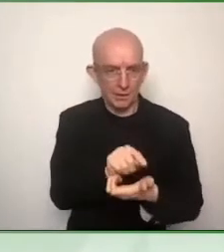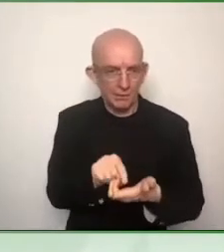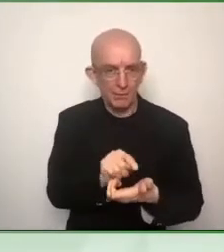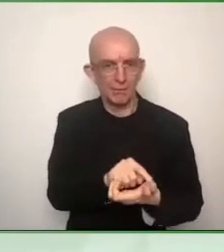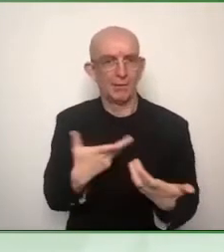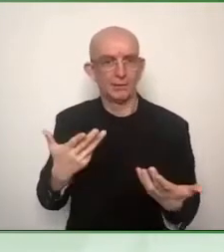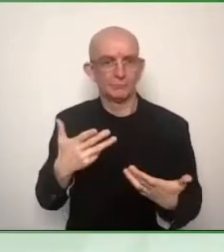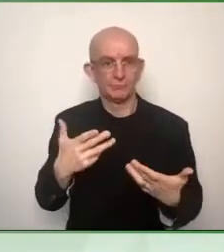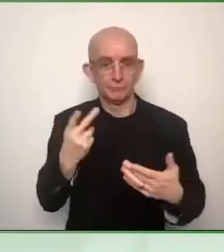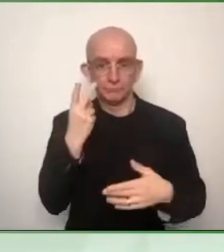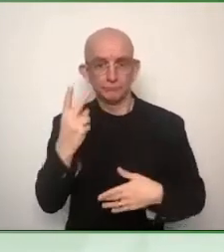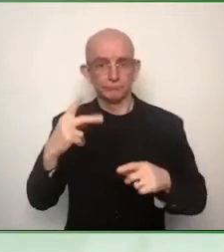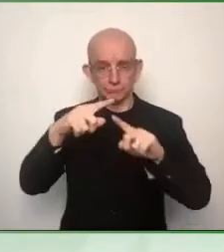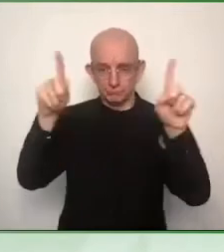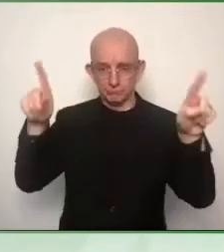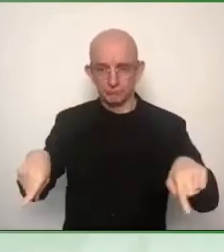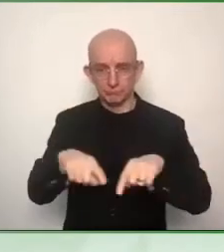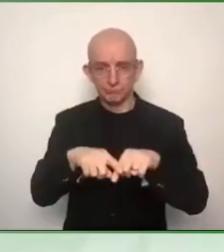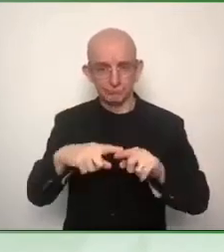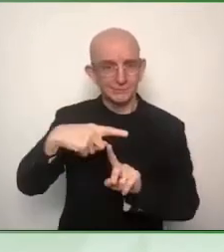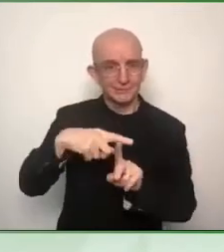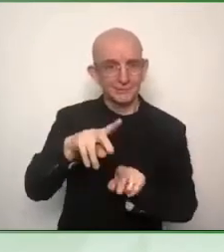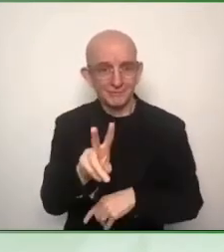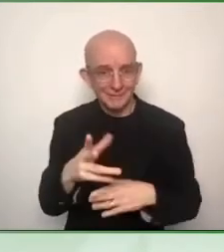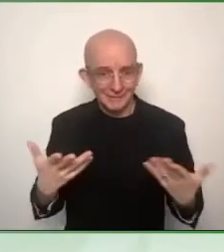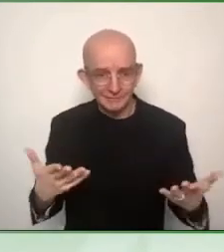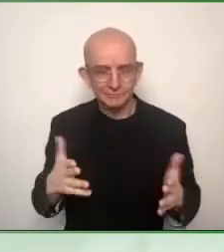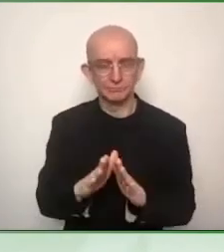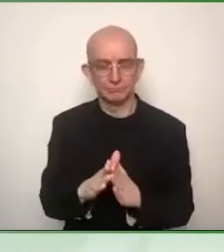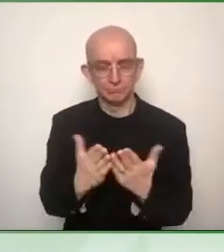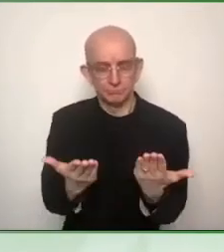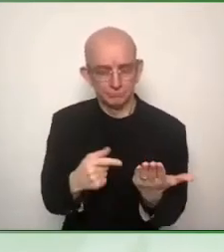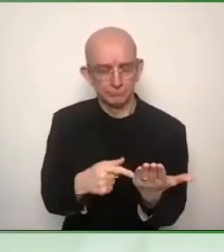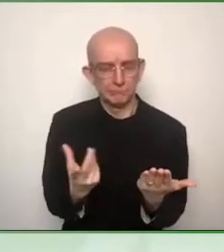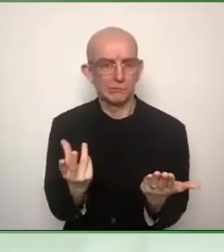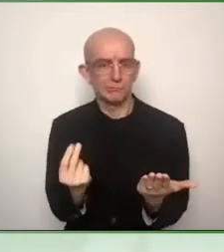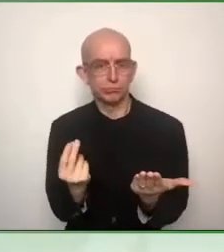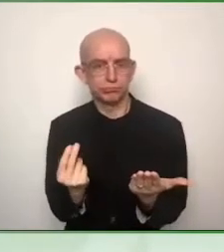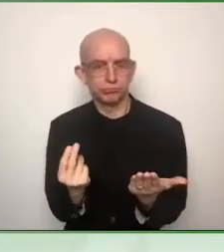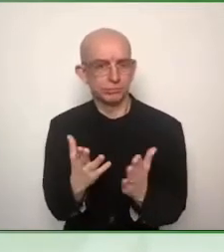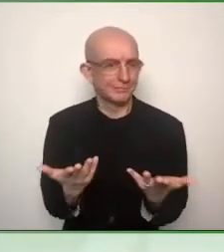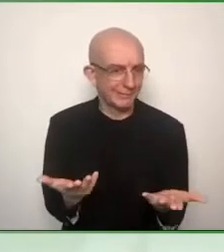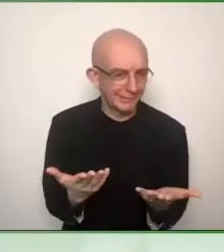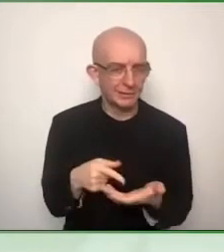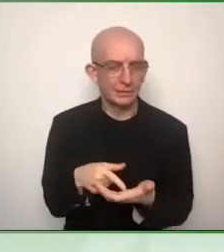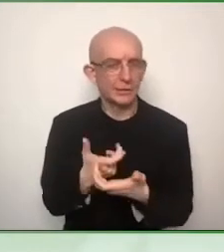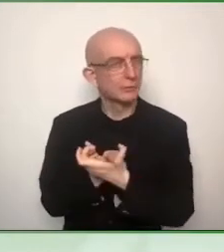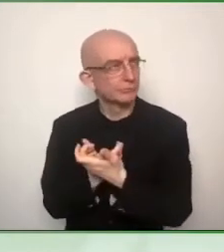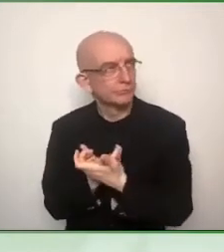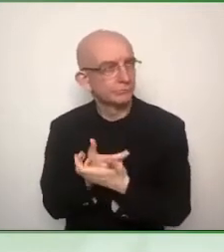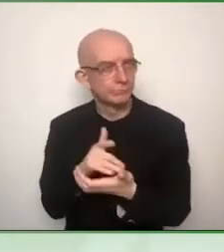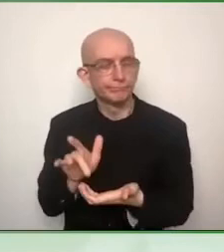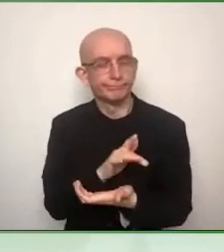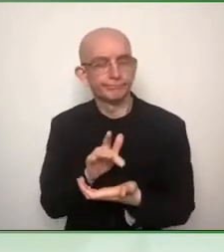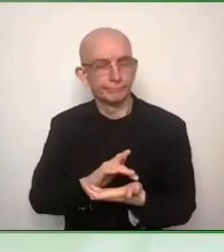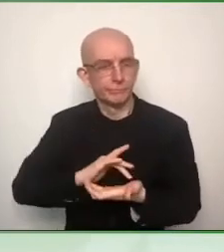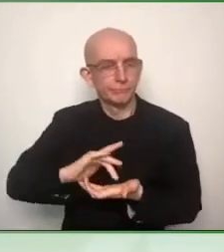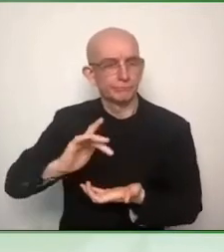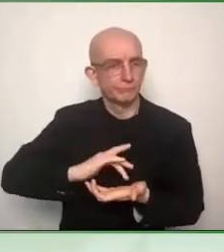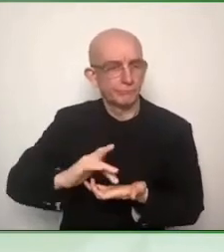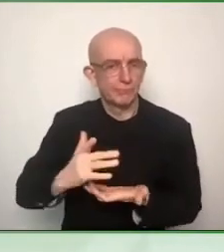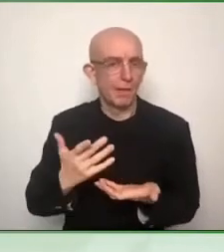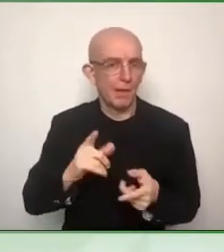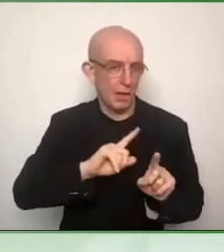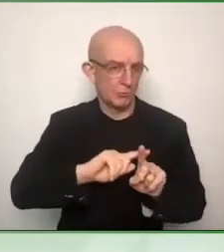transport, we are talking about banking and electronic communications, audiovisual